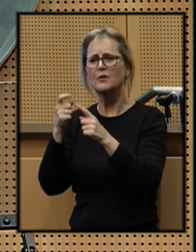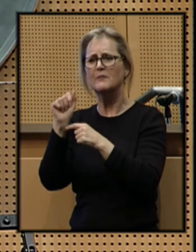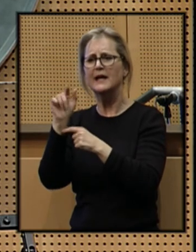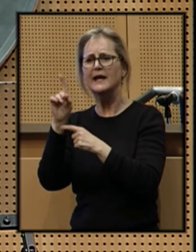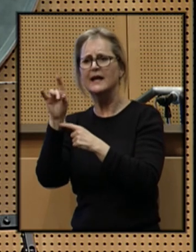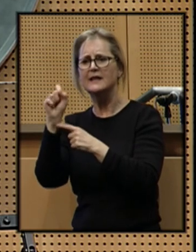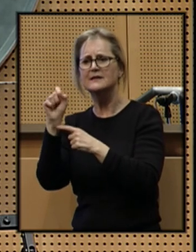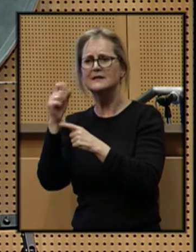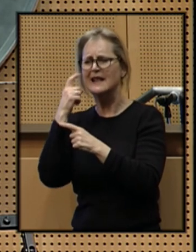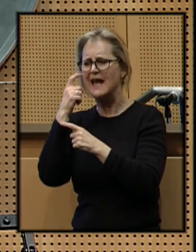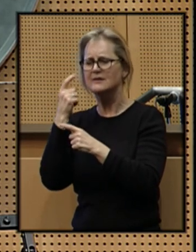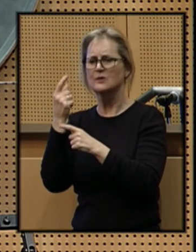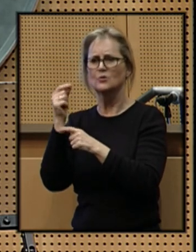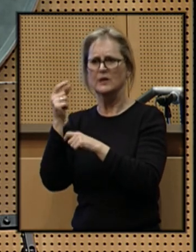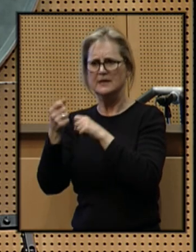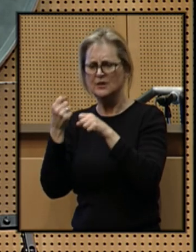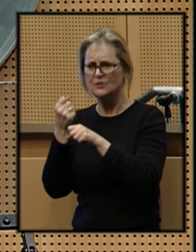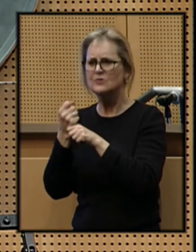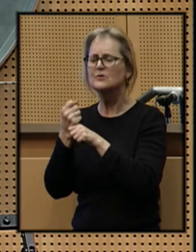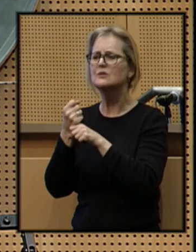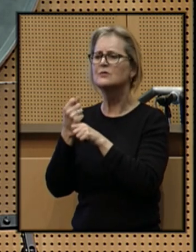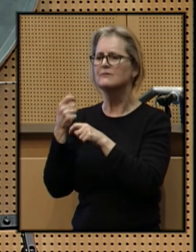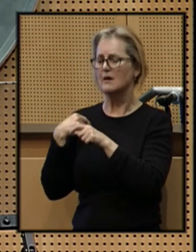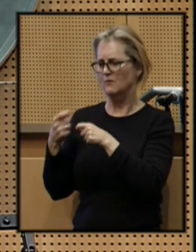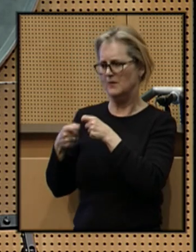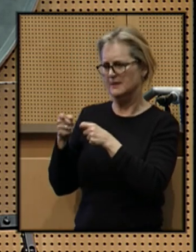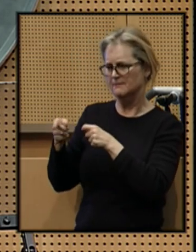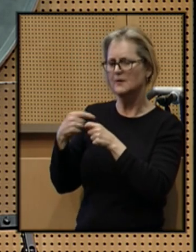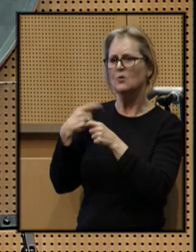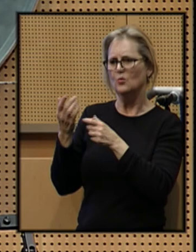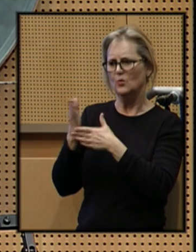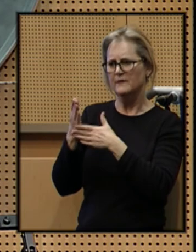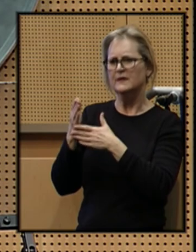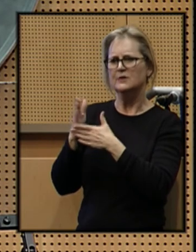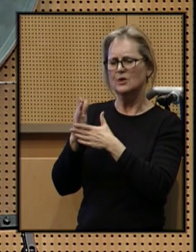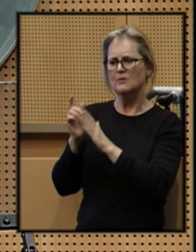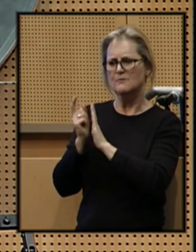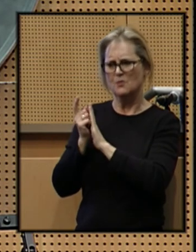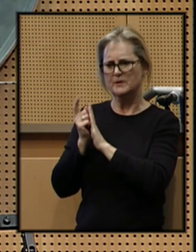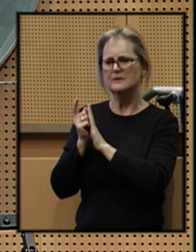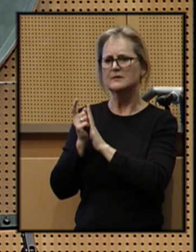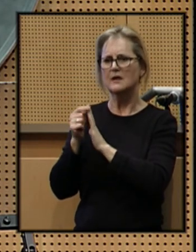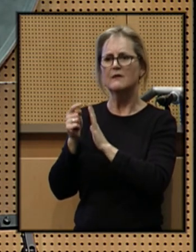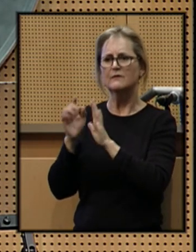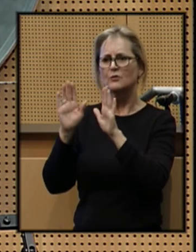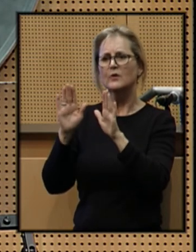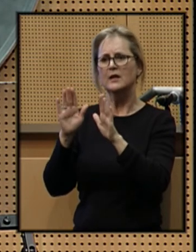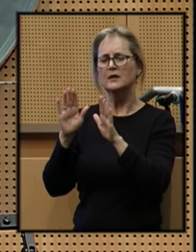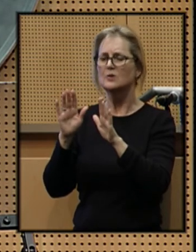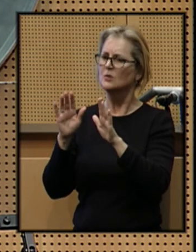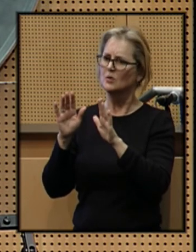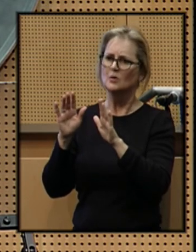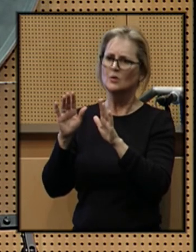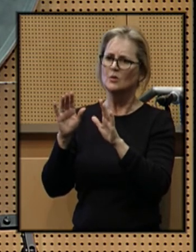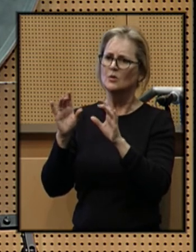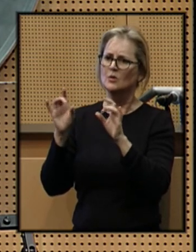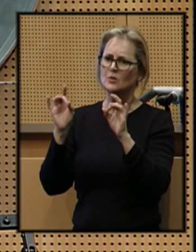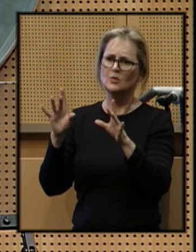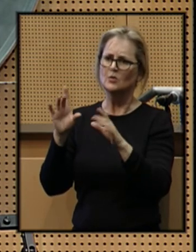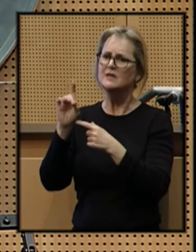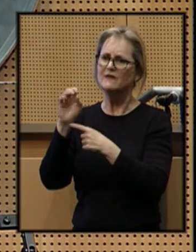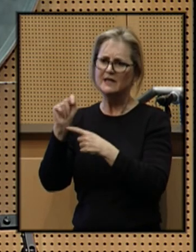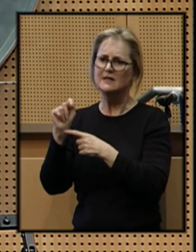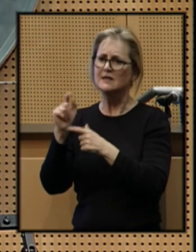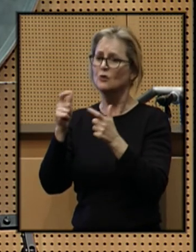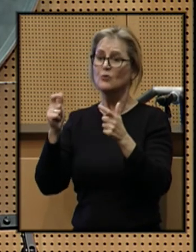Over these last 20 years, we have shared moments of great defeat and